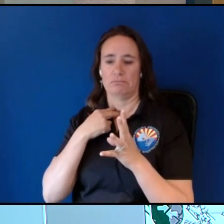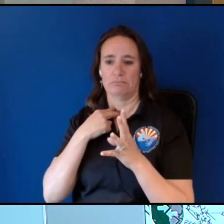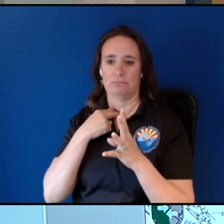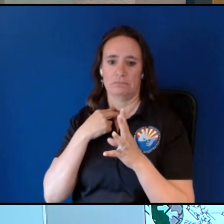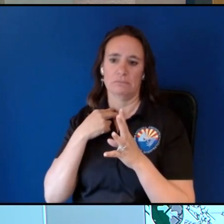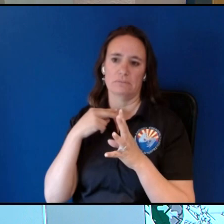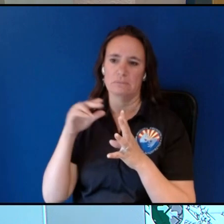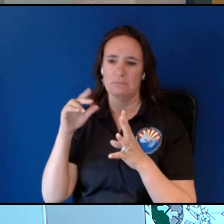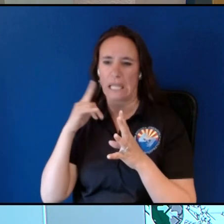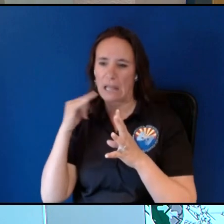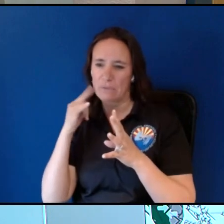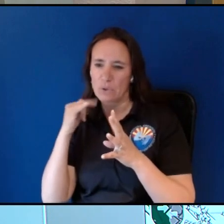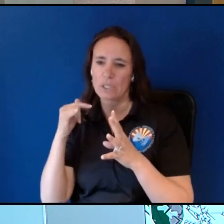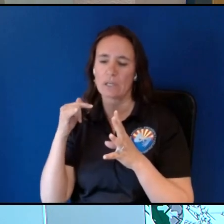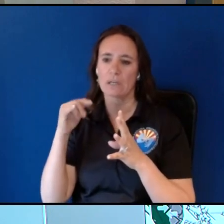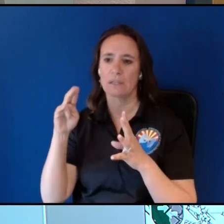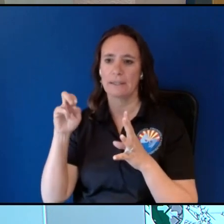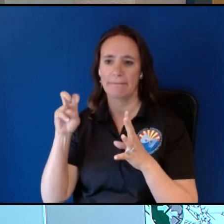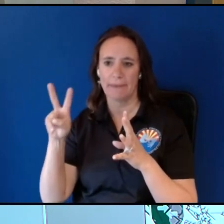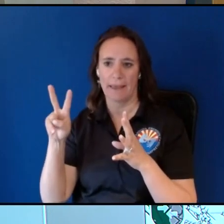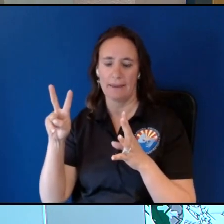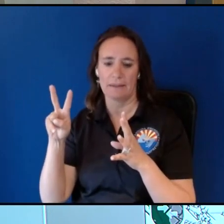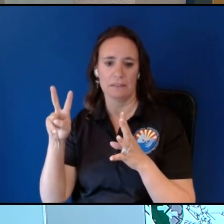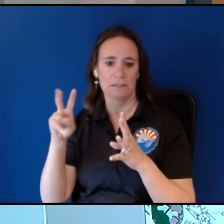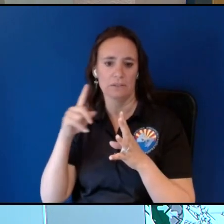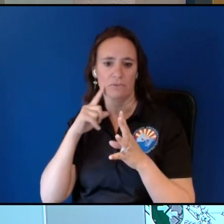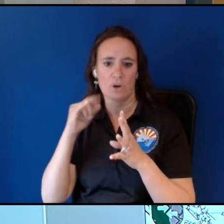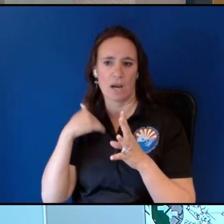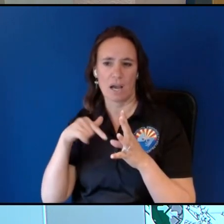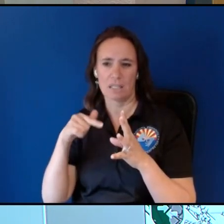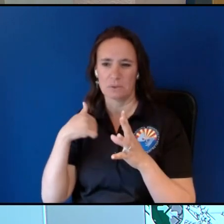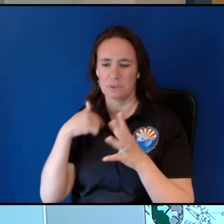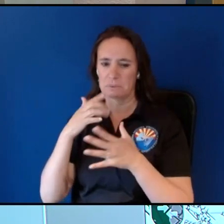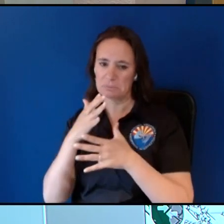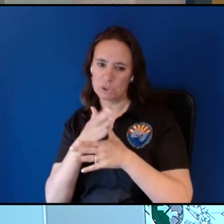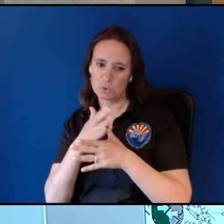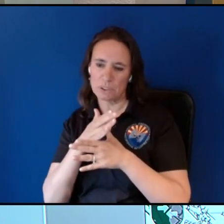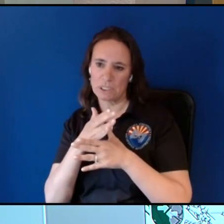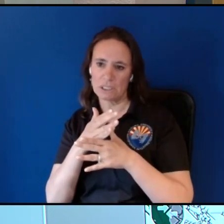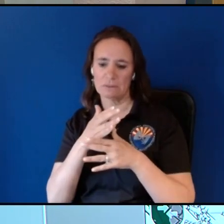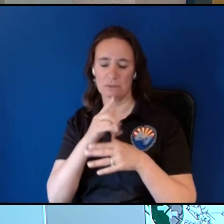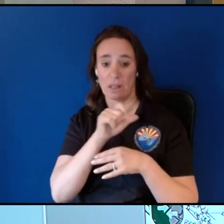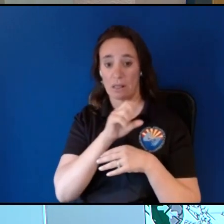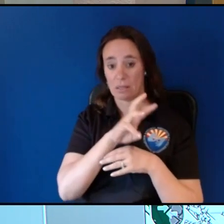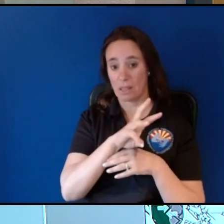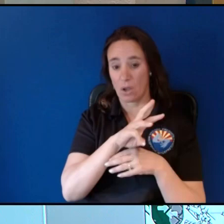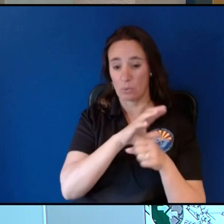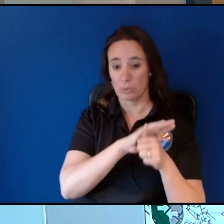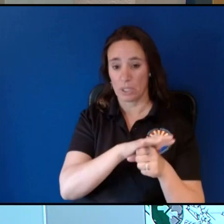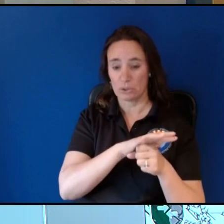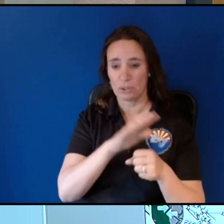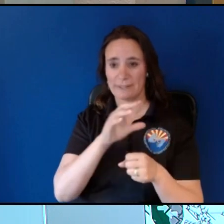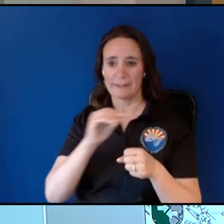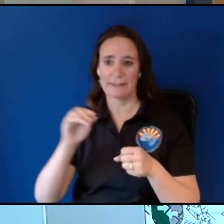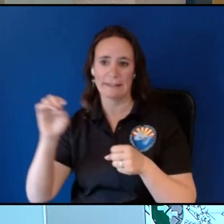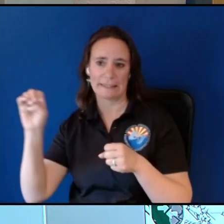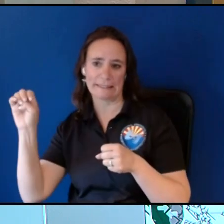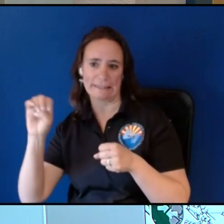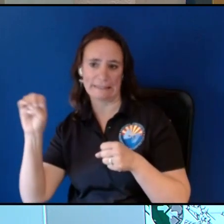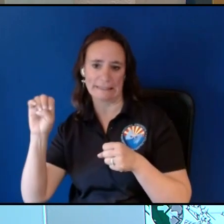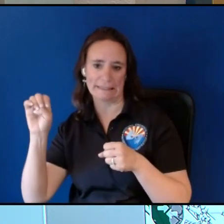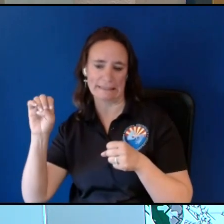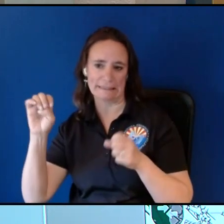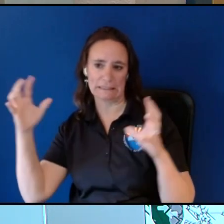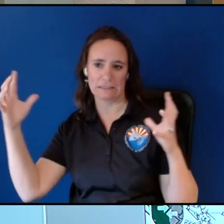so what that does for us is kind of wedge us between this low pressure system here and then the east um in the east